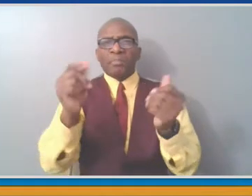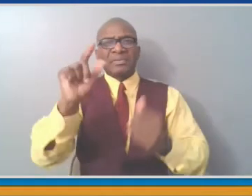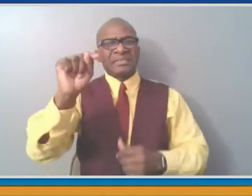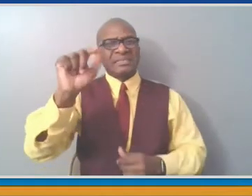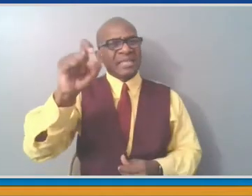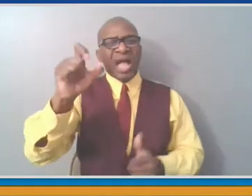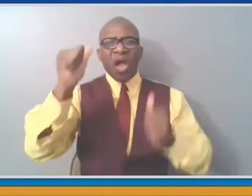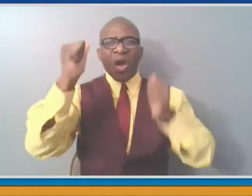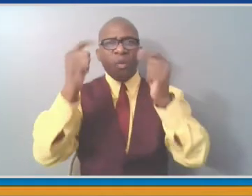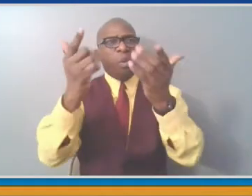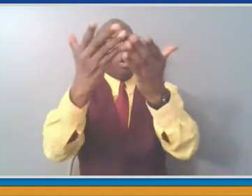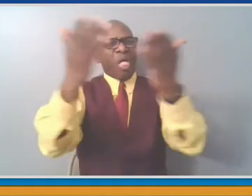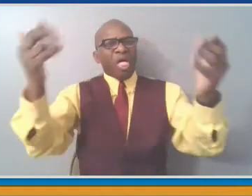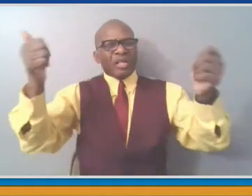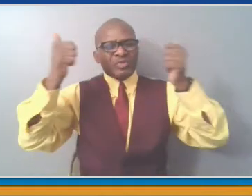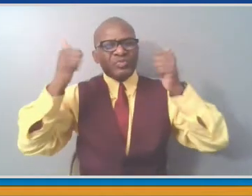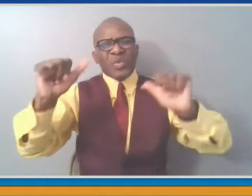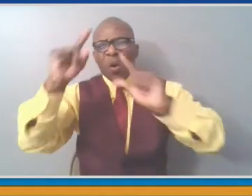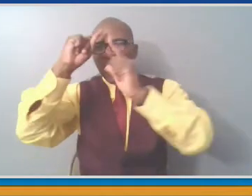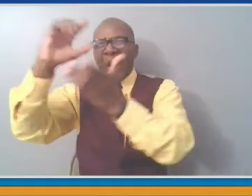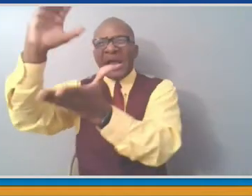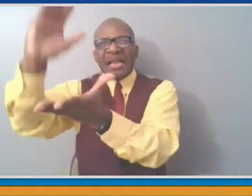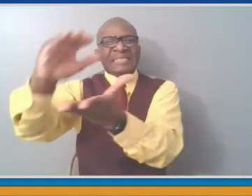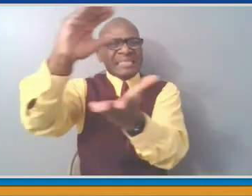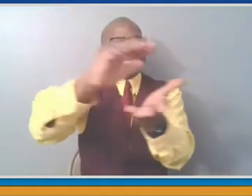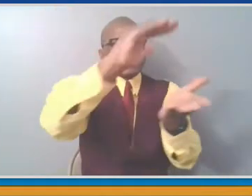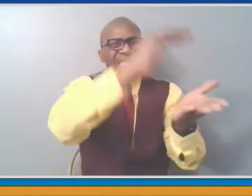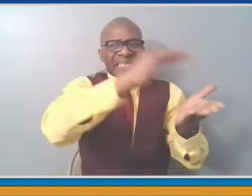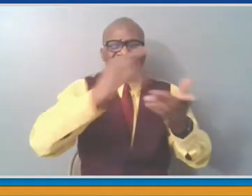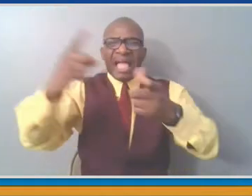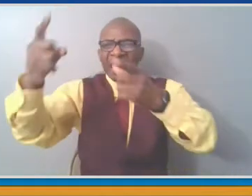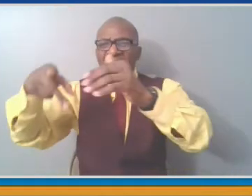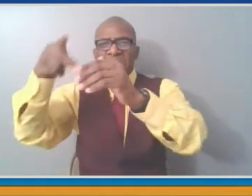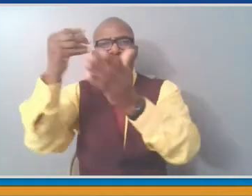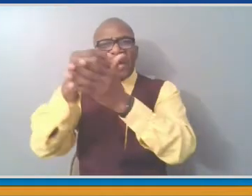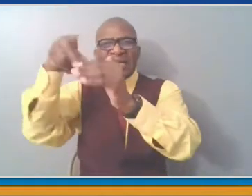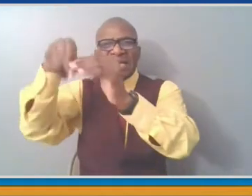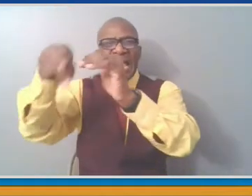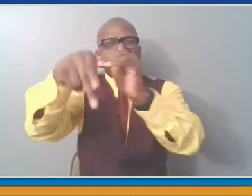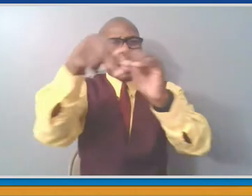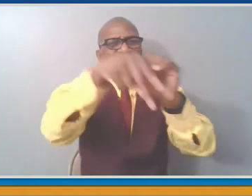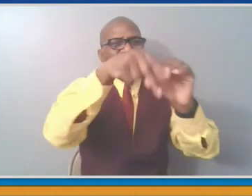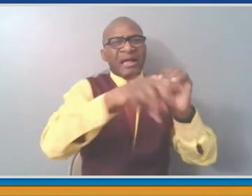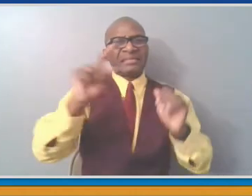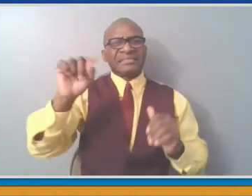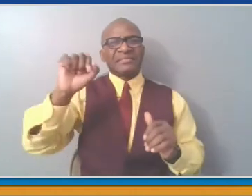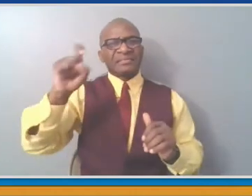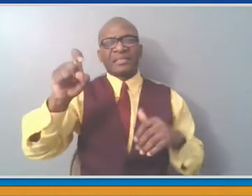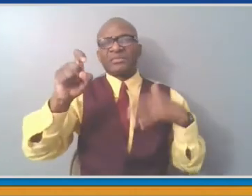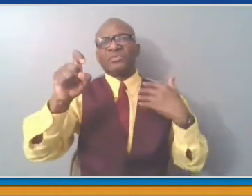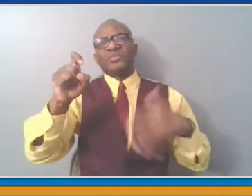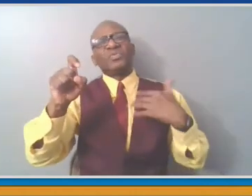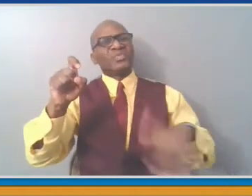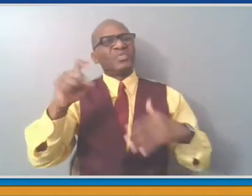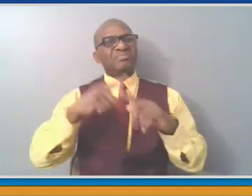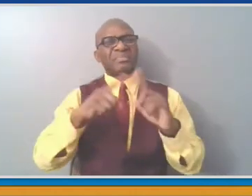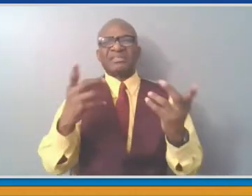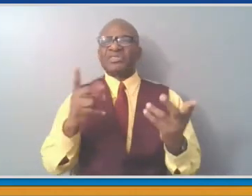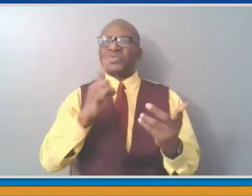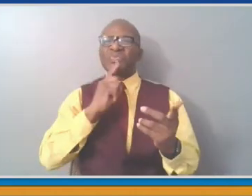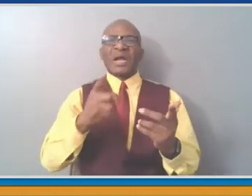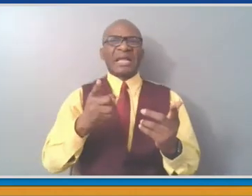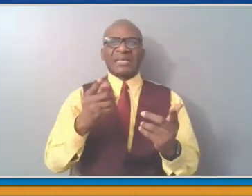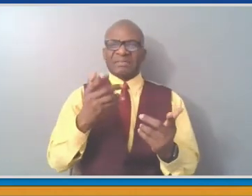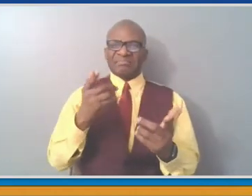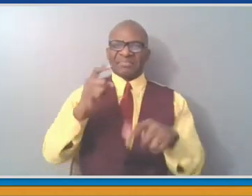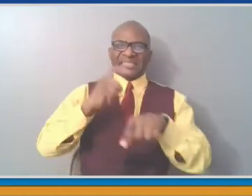taxation revenues. And in these things, when we can restore the SALT deduction, we will give property taxpayers